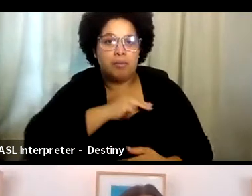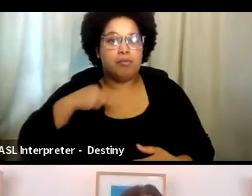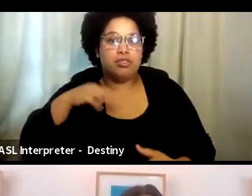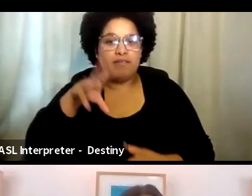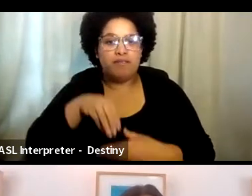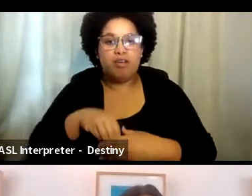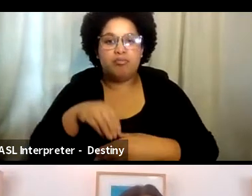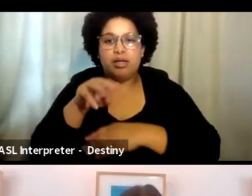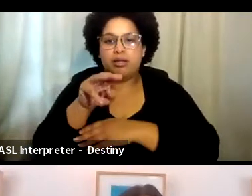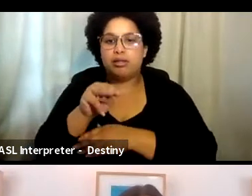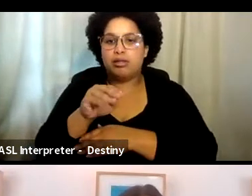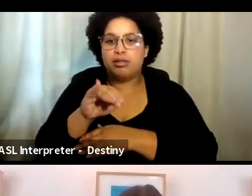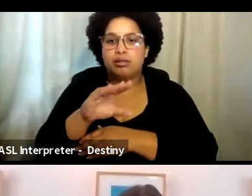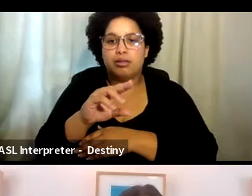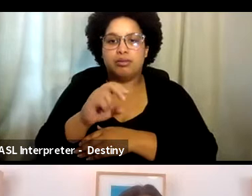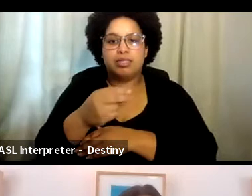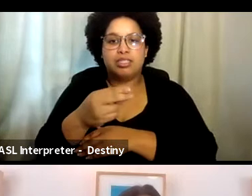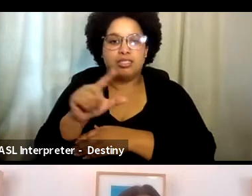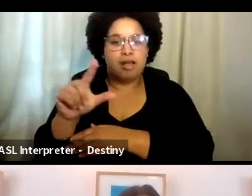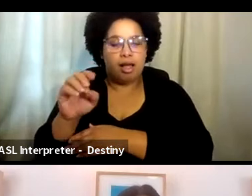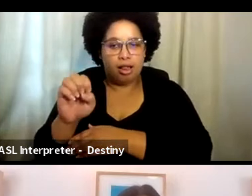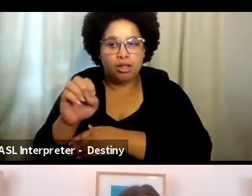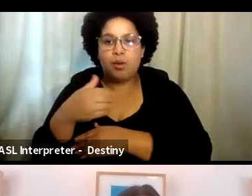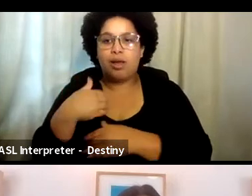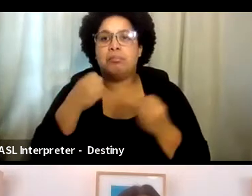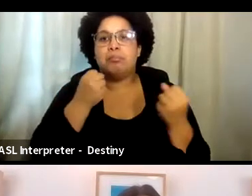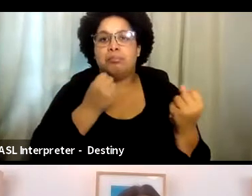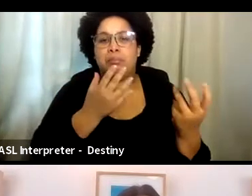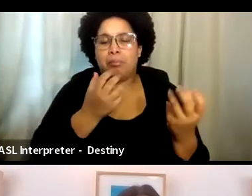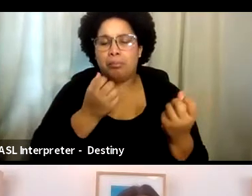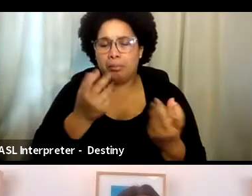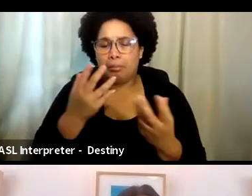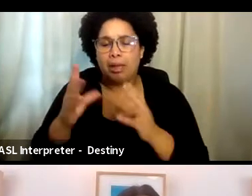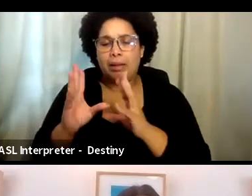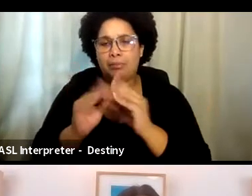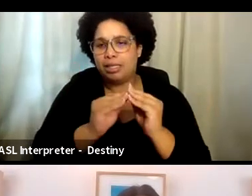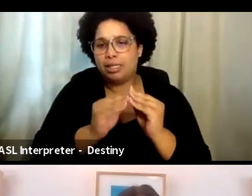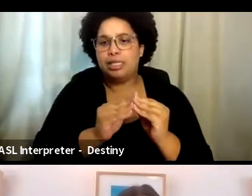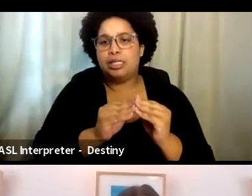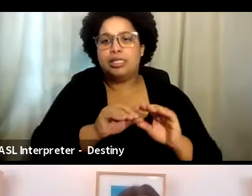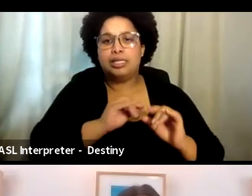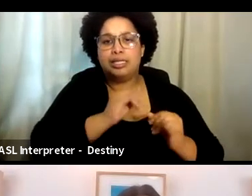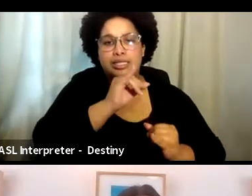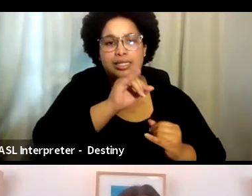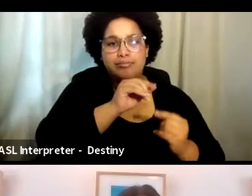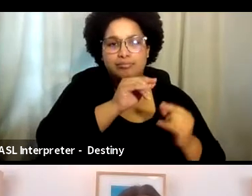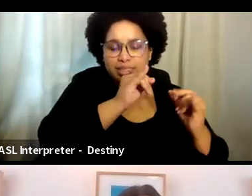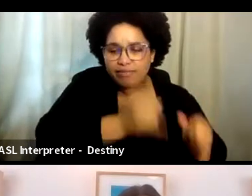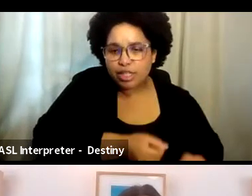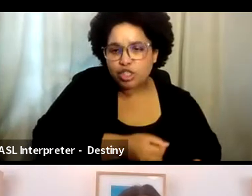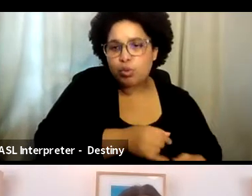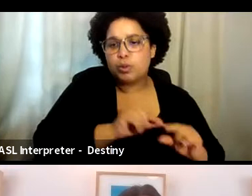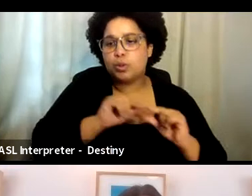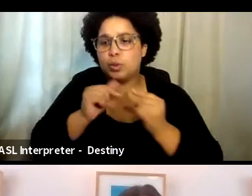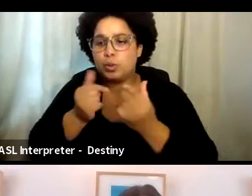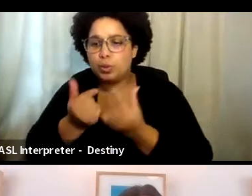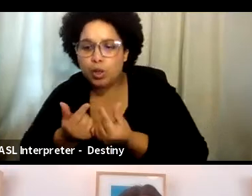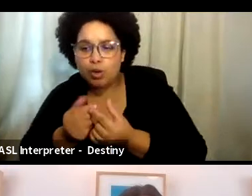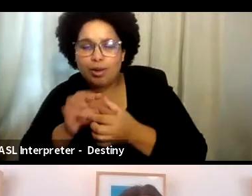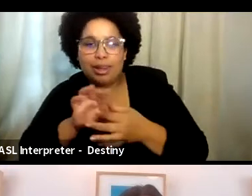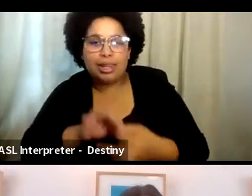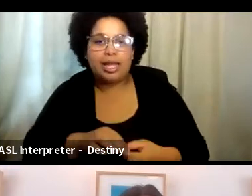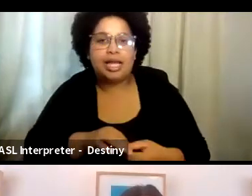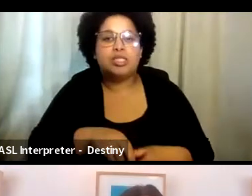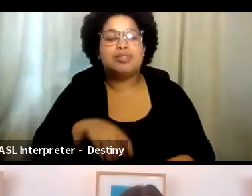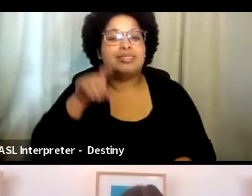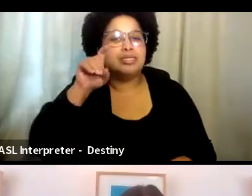Michelle, I know you did, uh, multiple meetings with individual and group intimacy coordinators, obviously with our work group, our sexual harassment